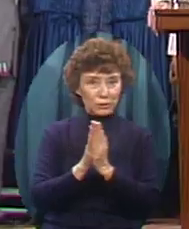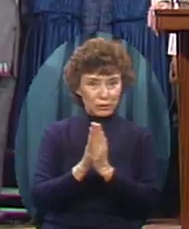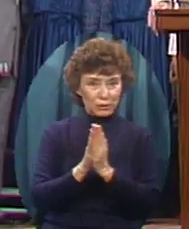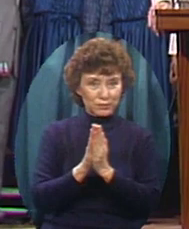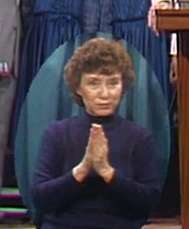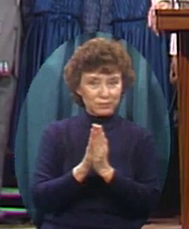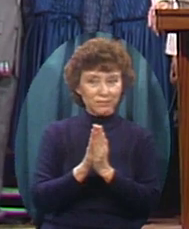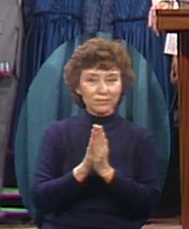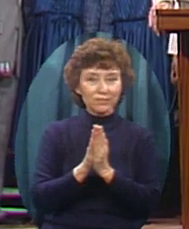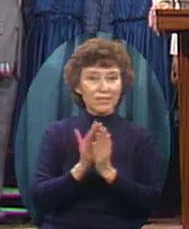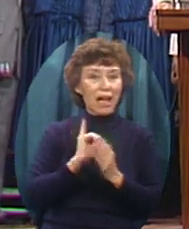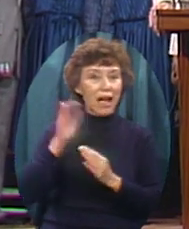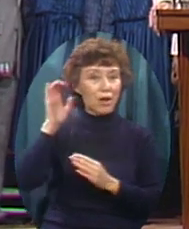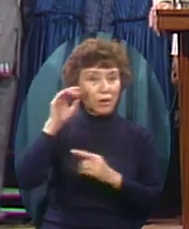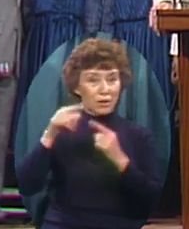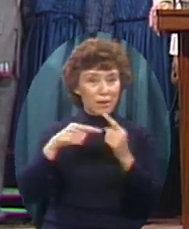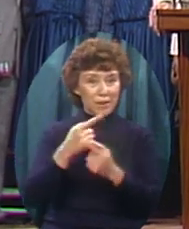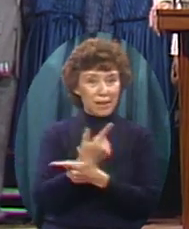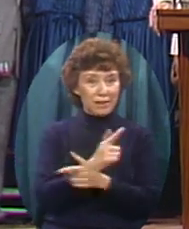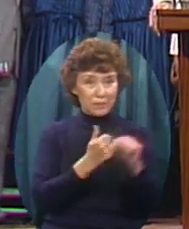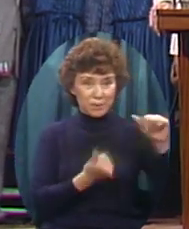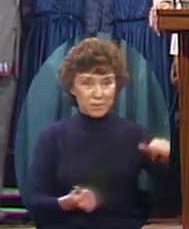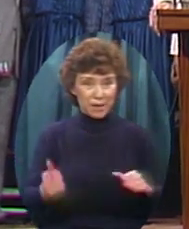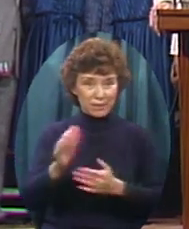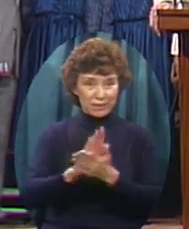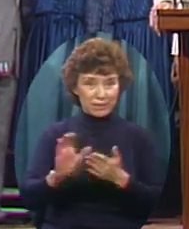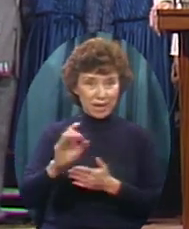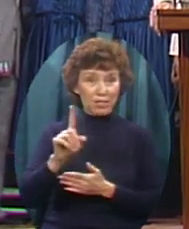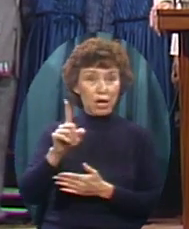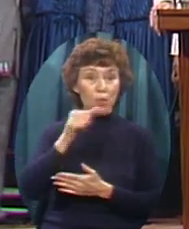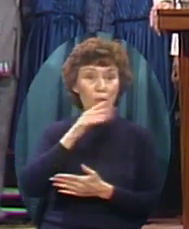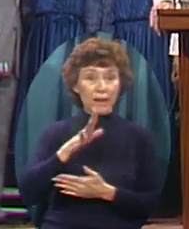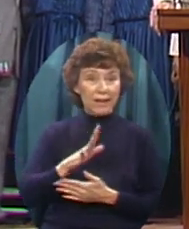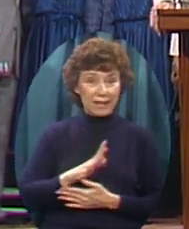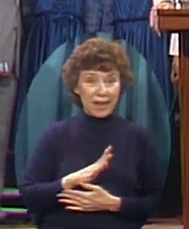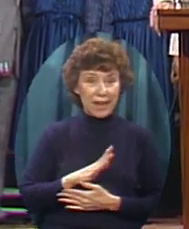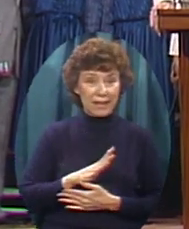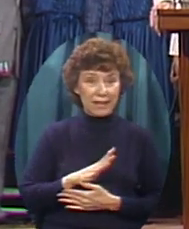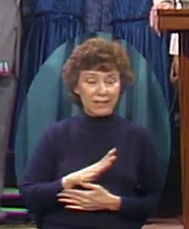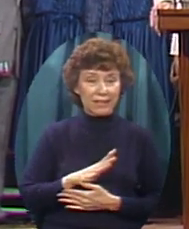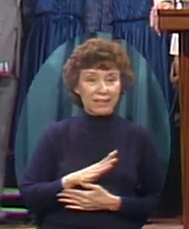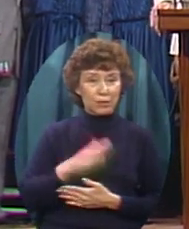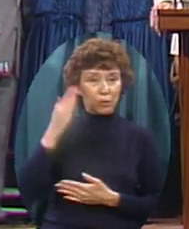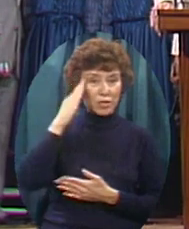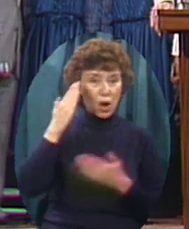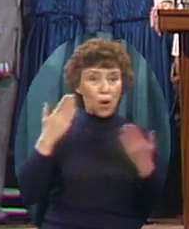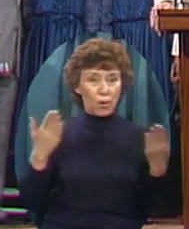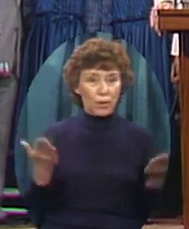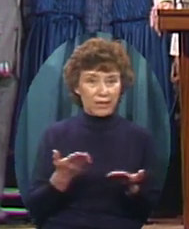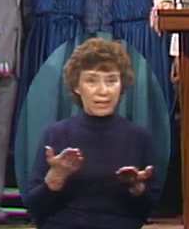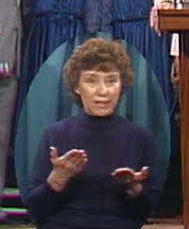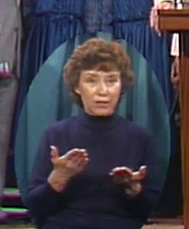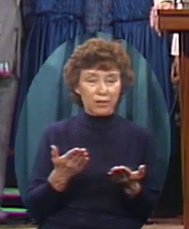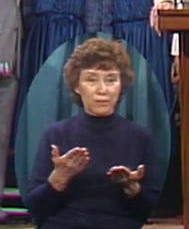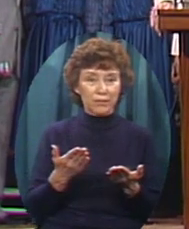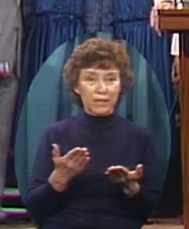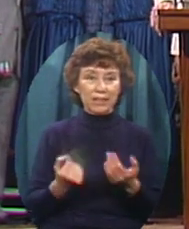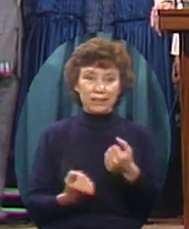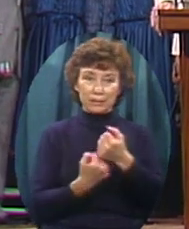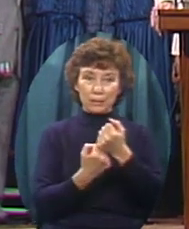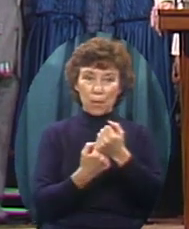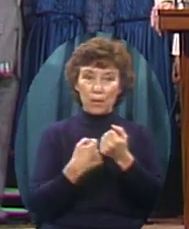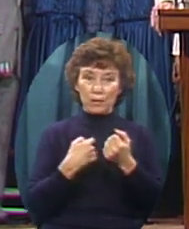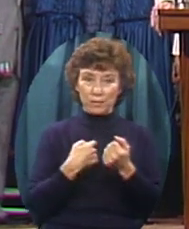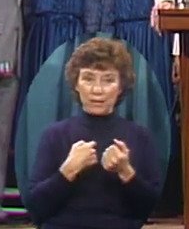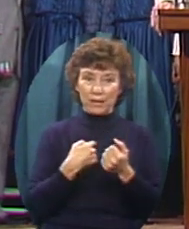She's a real supporter of this work Well, she underwrote me for the first two years here Paid my school bill completely And sent me here to Liberty Baptist College And those